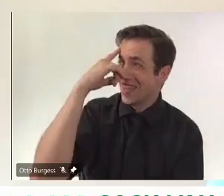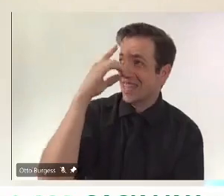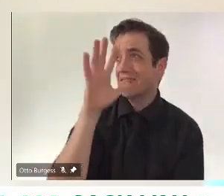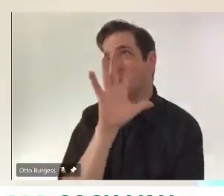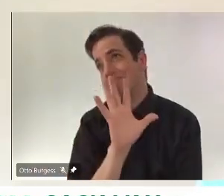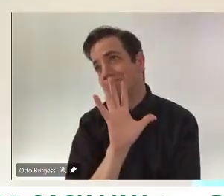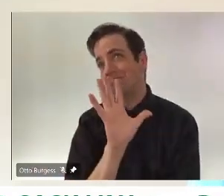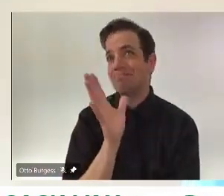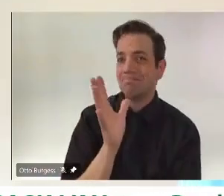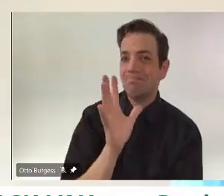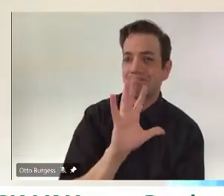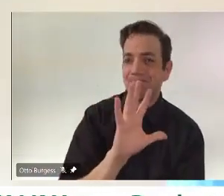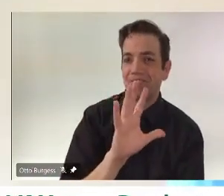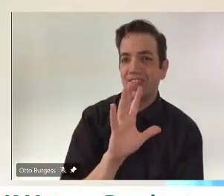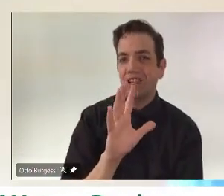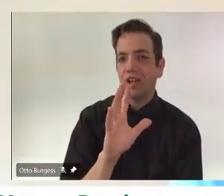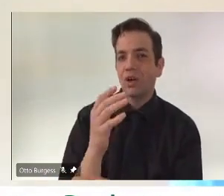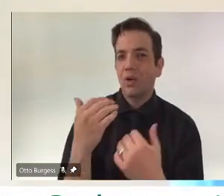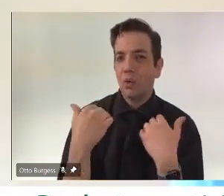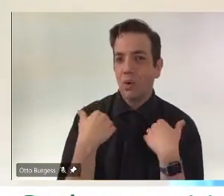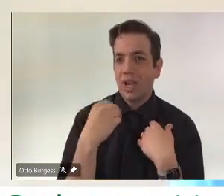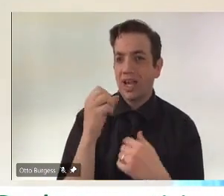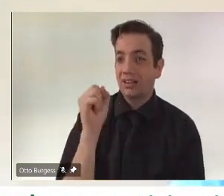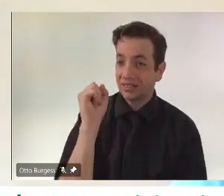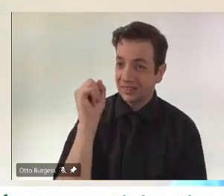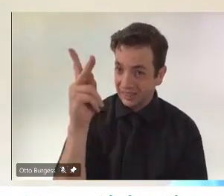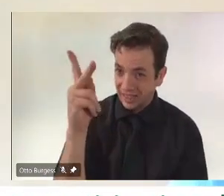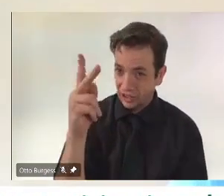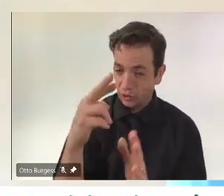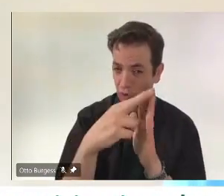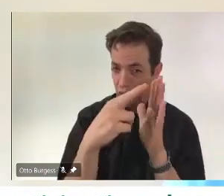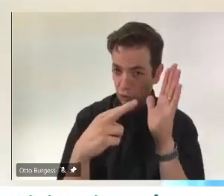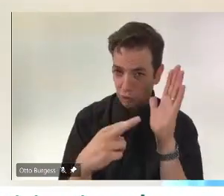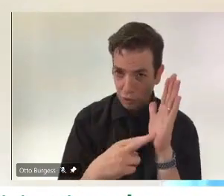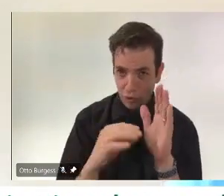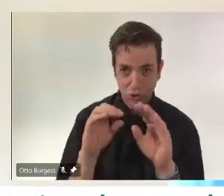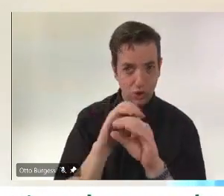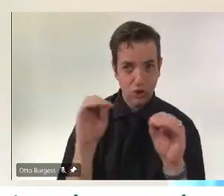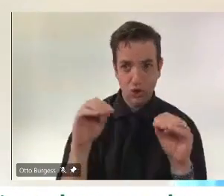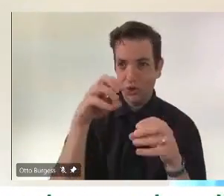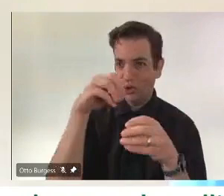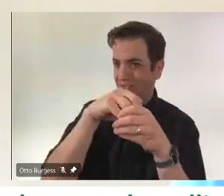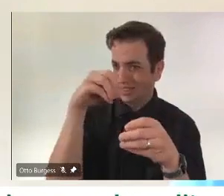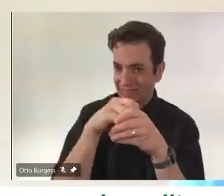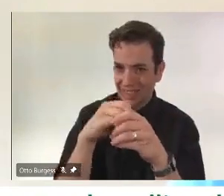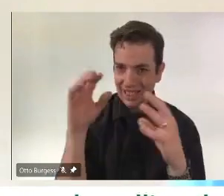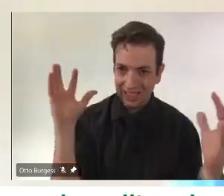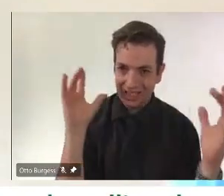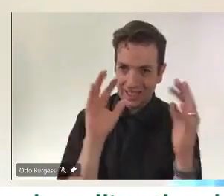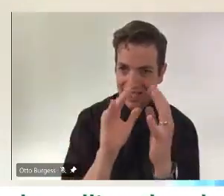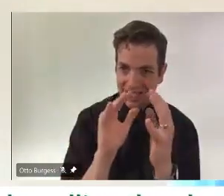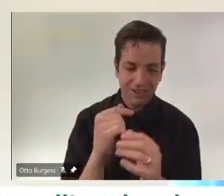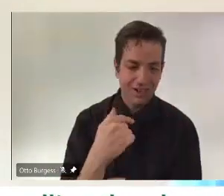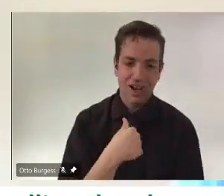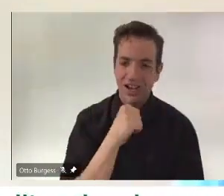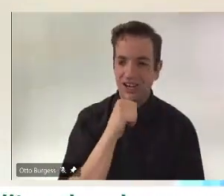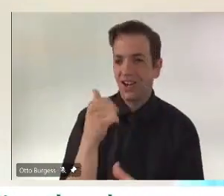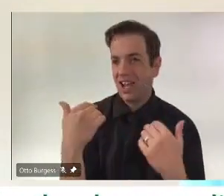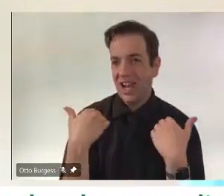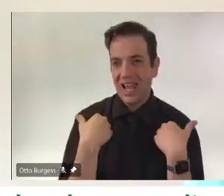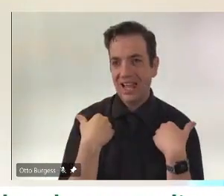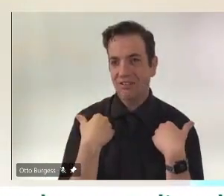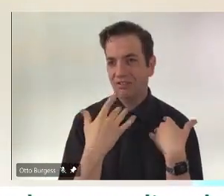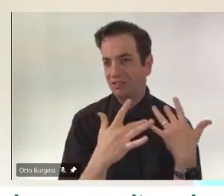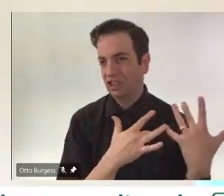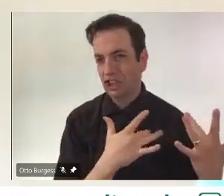-wide restrictions, no indoor gatherings of up to 10 people, you know, I foresee no concerns over the long weekend. But again, you know, all